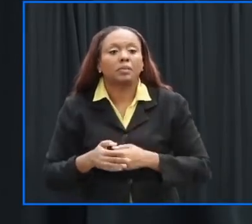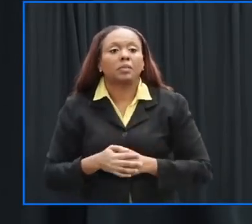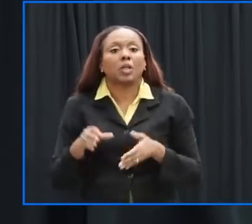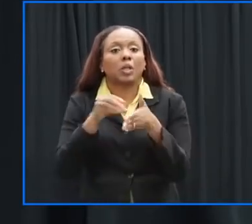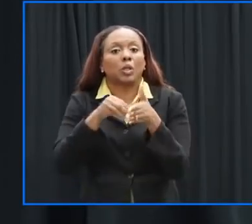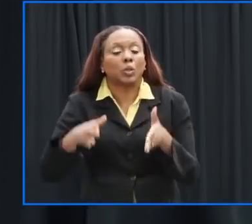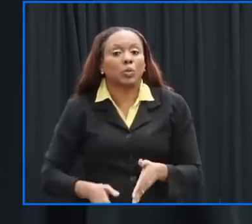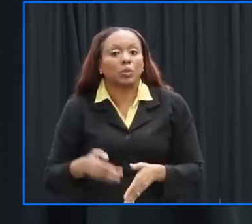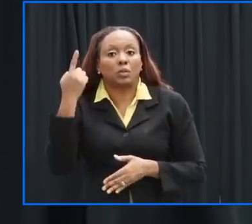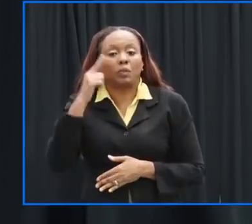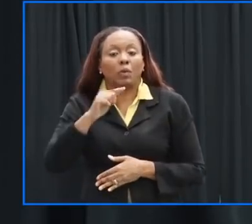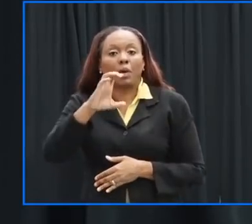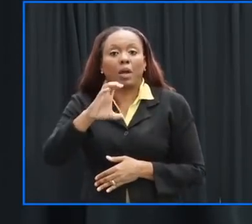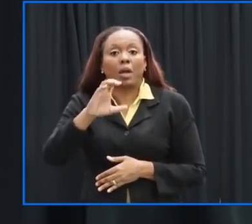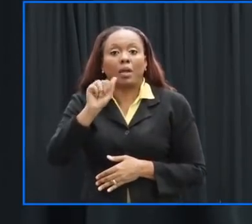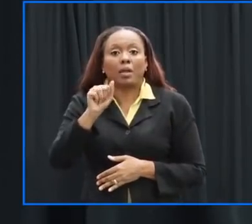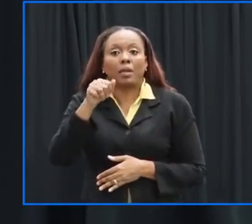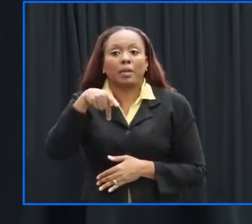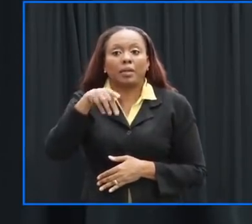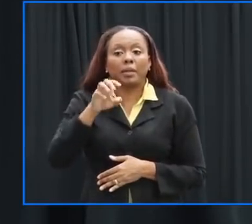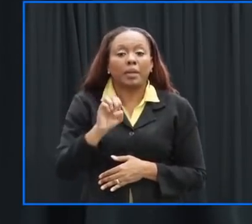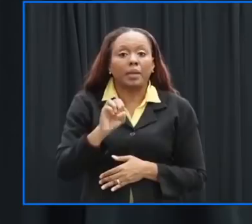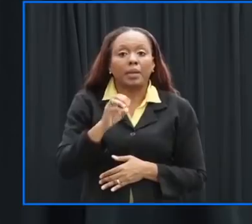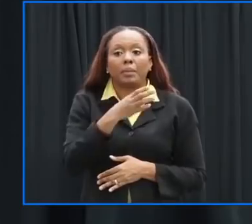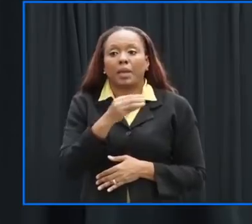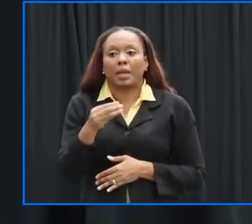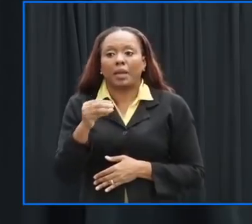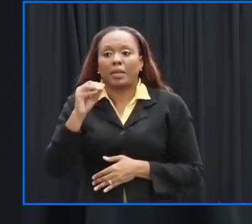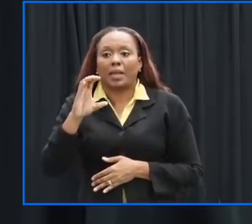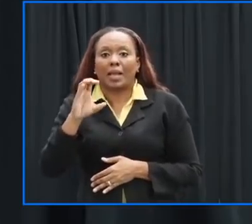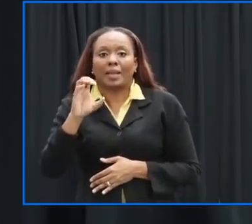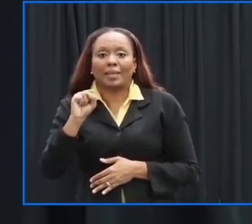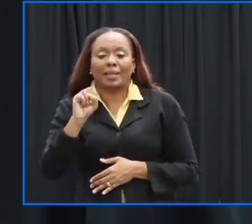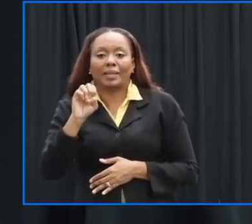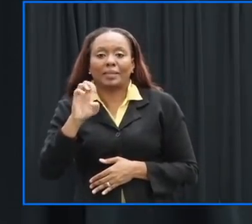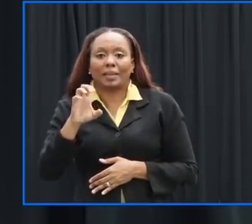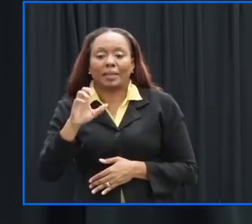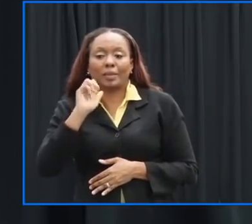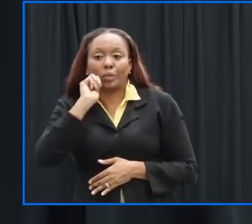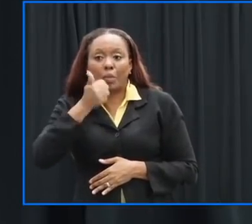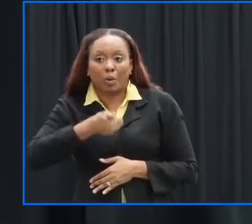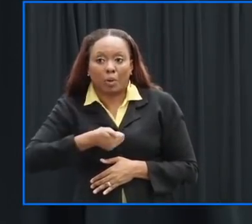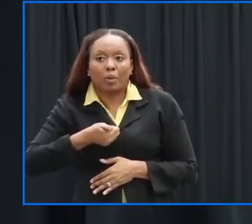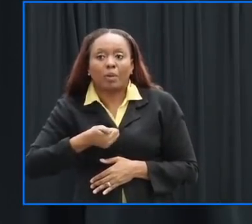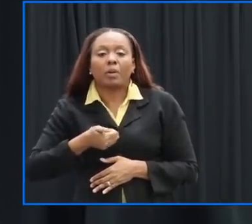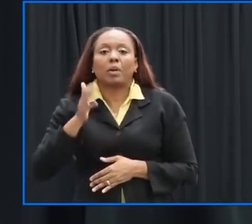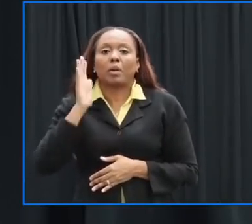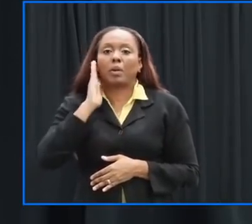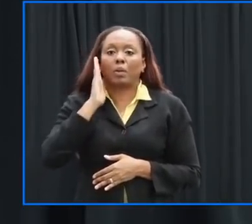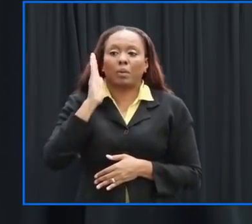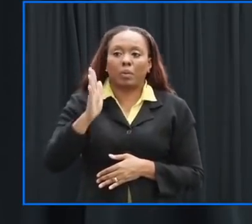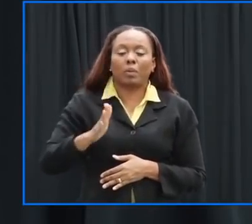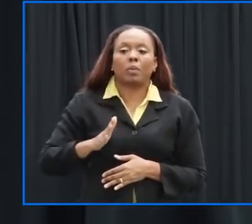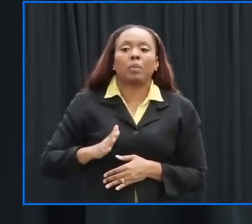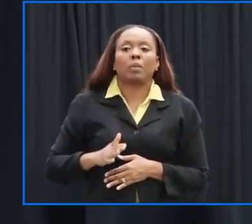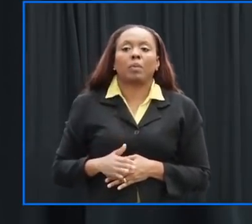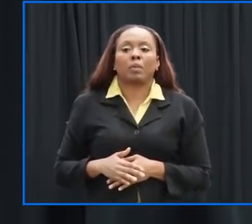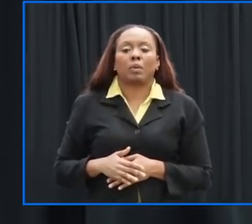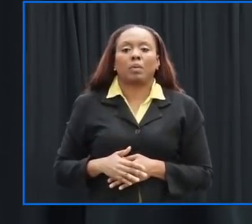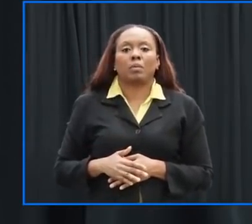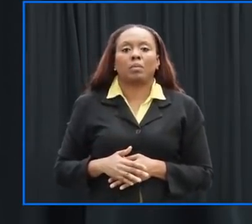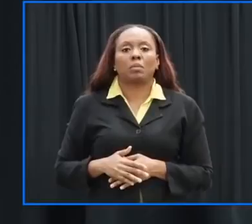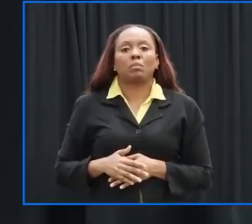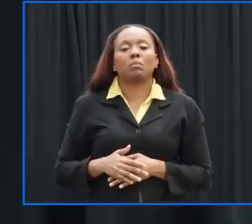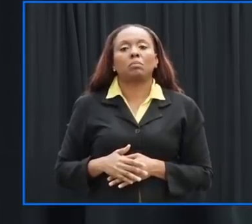writing the cape examinations and csec examinations tomorrow the cxc will be using their adverse conditions